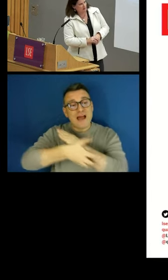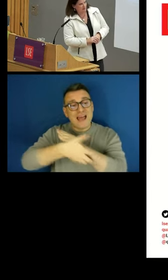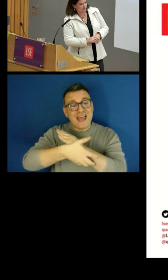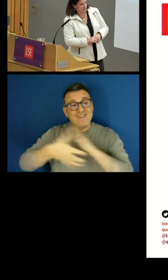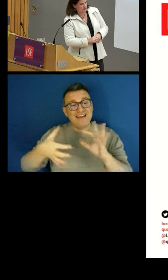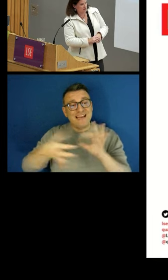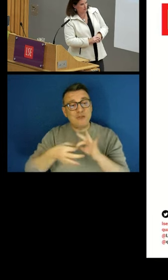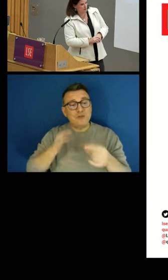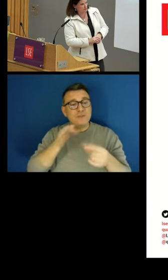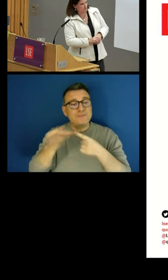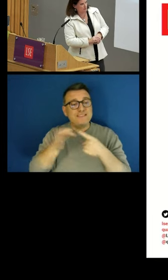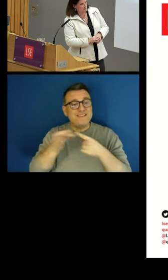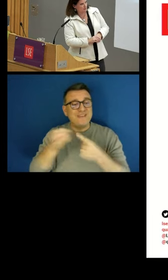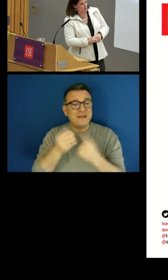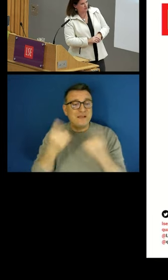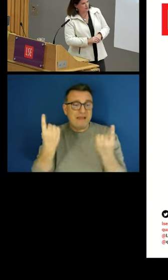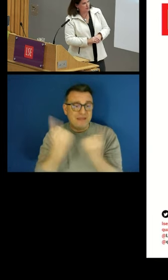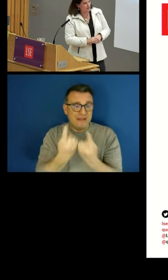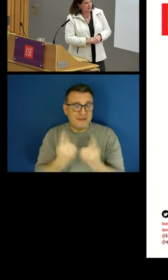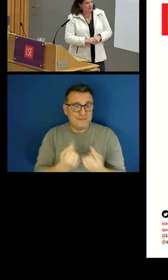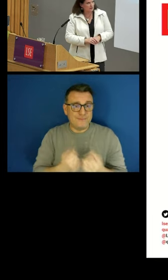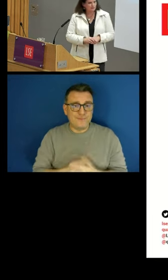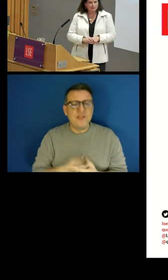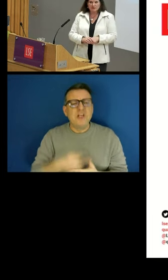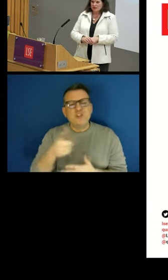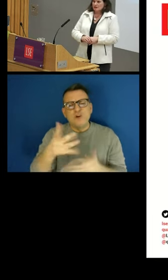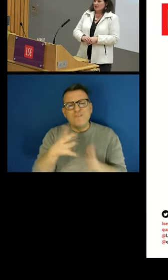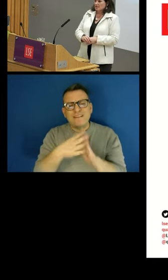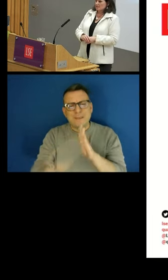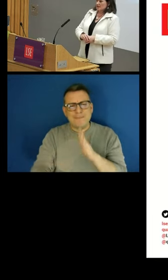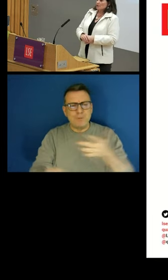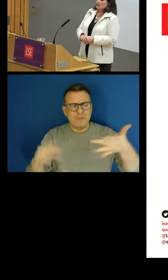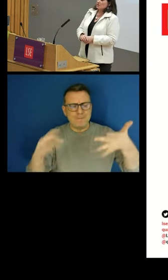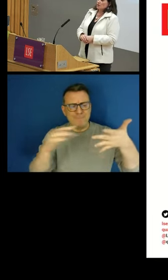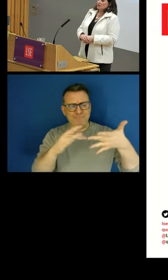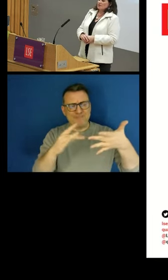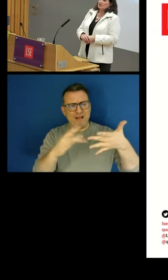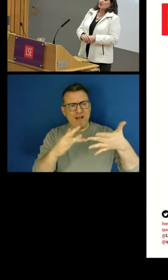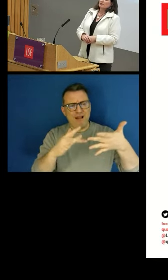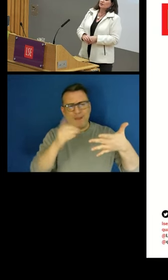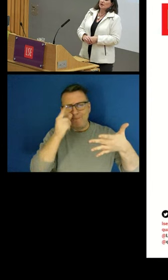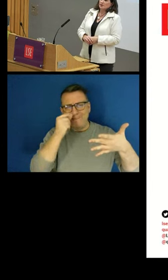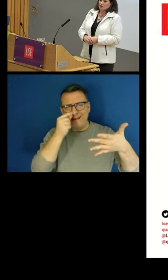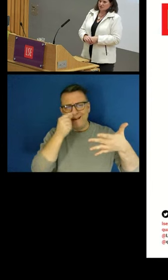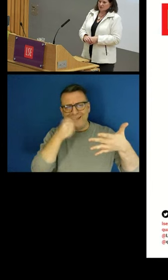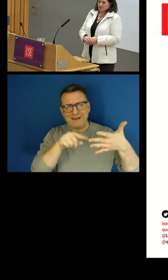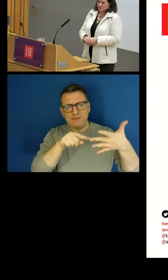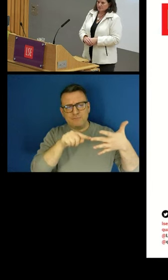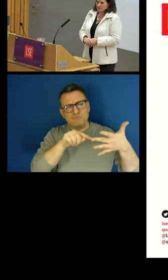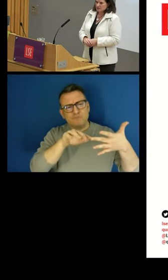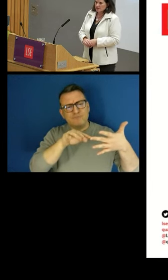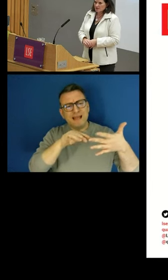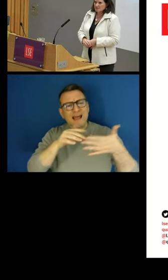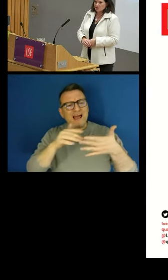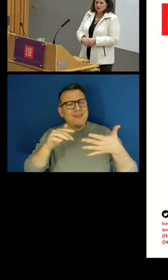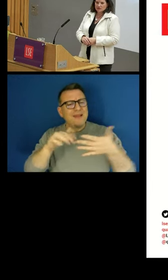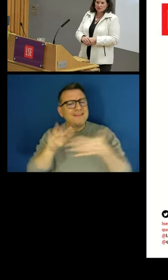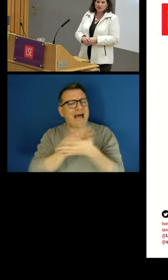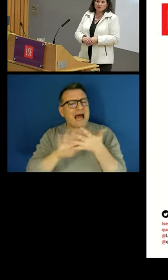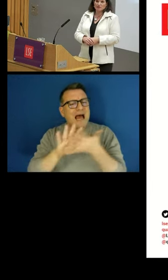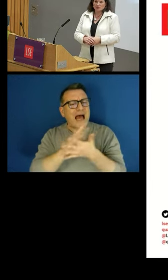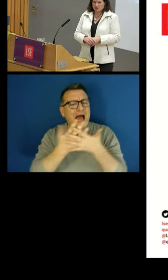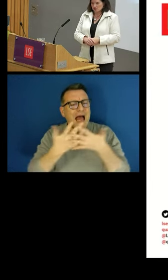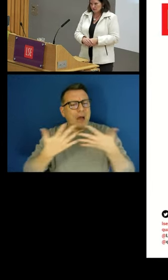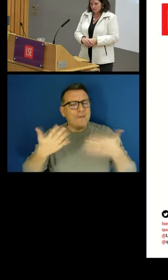at the pink line to start with, which is the one in the middle. That's how many workers are covered by a pension system. Now, this line is